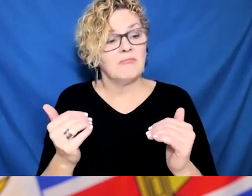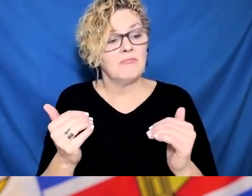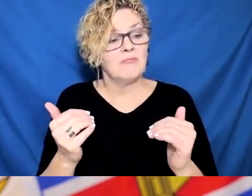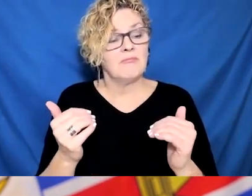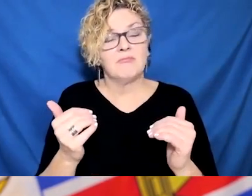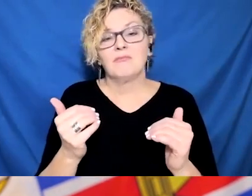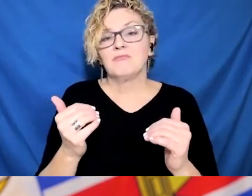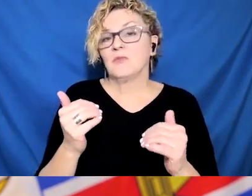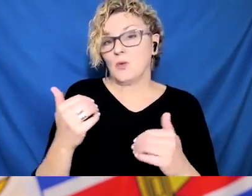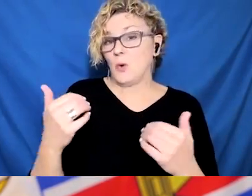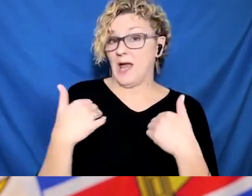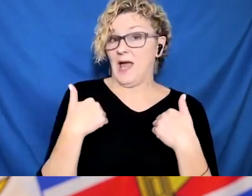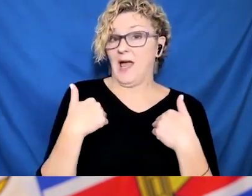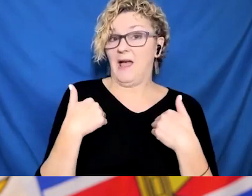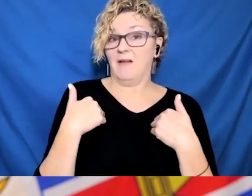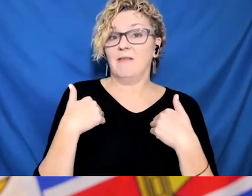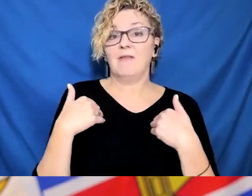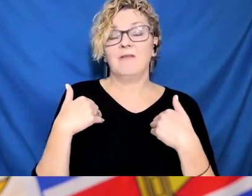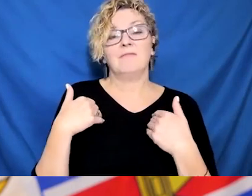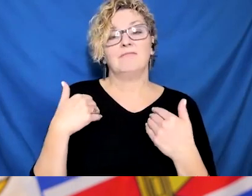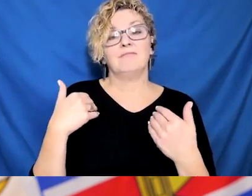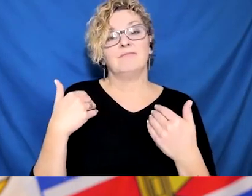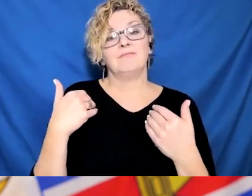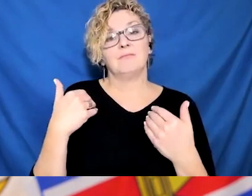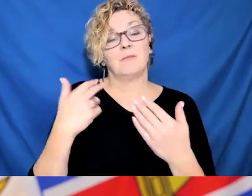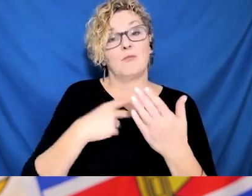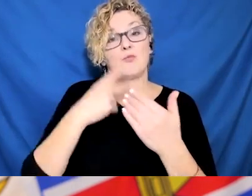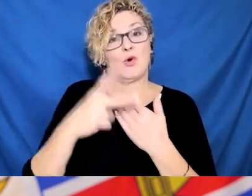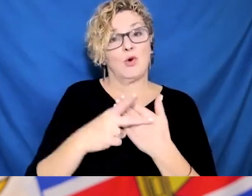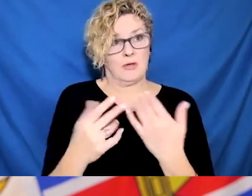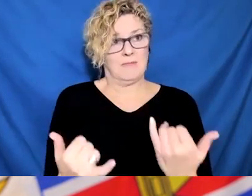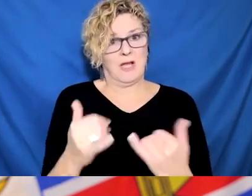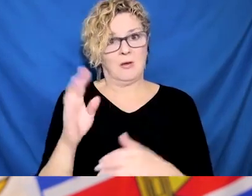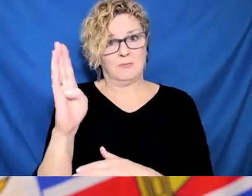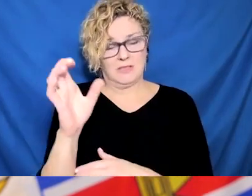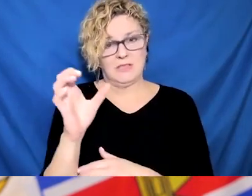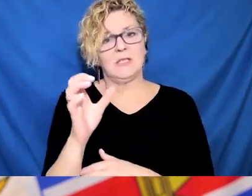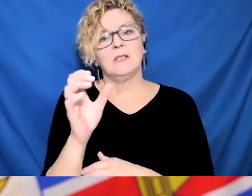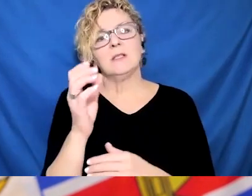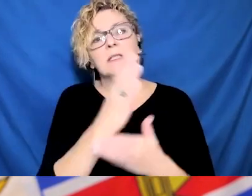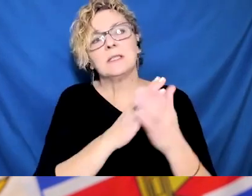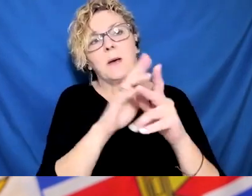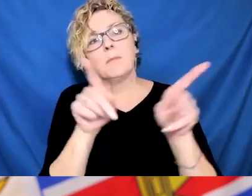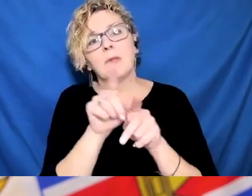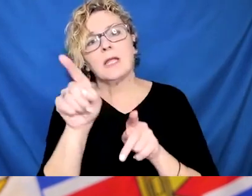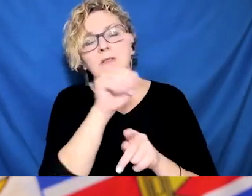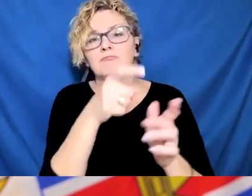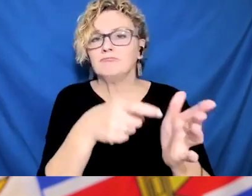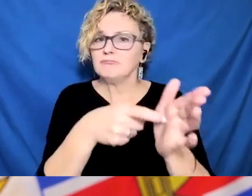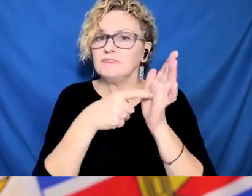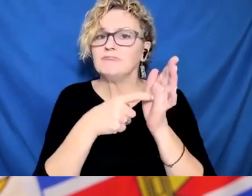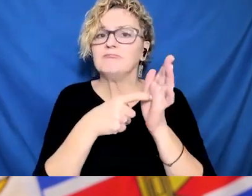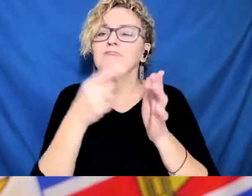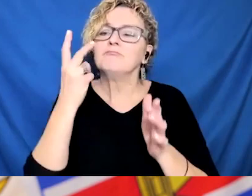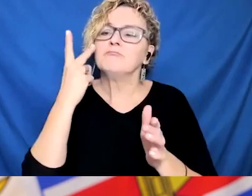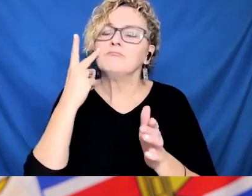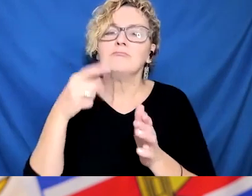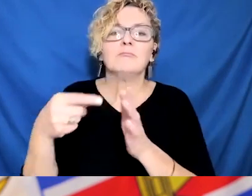to school or work or childcare. This applies to children in daycare or in school as well as with adults.